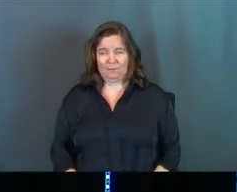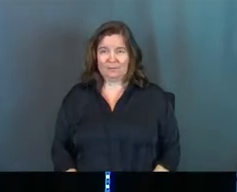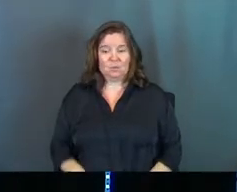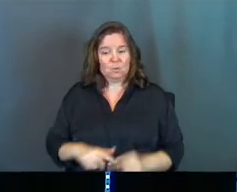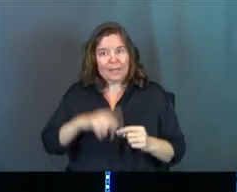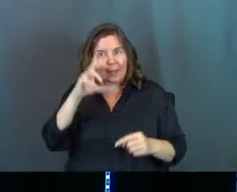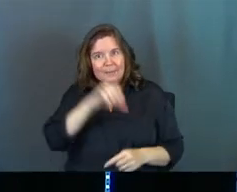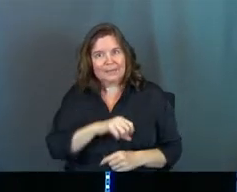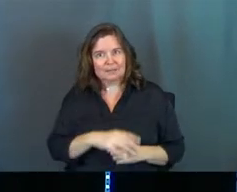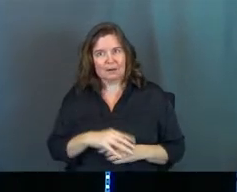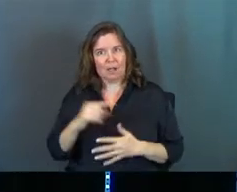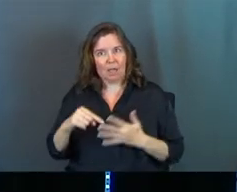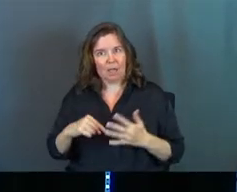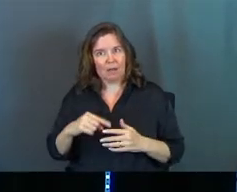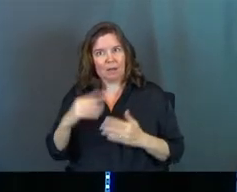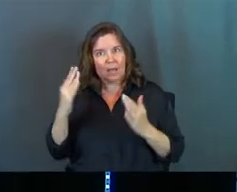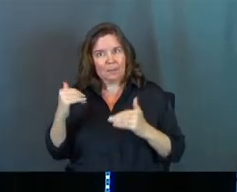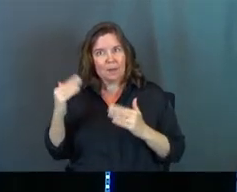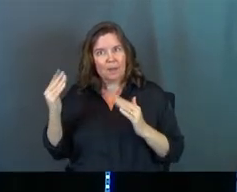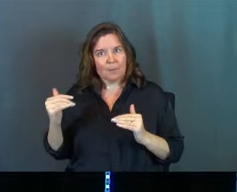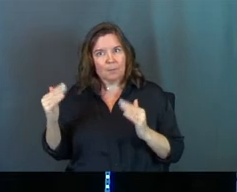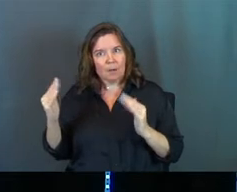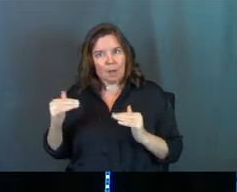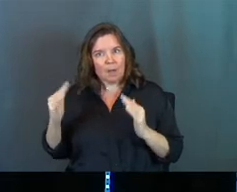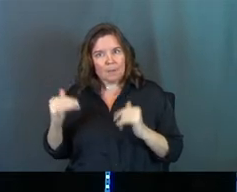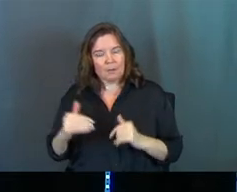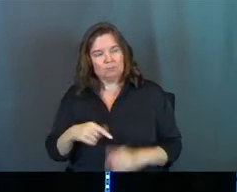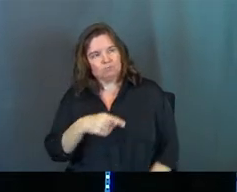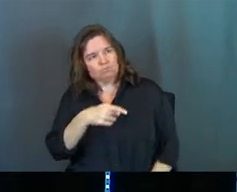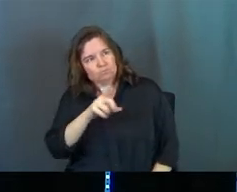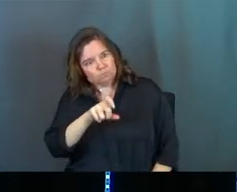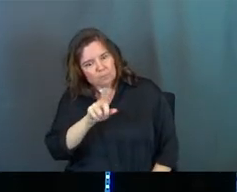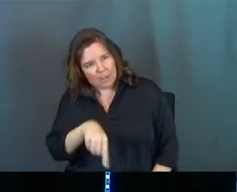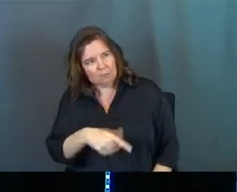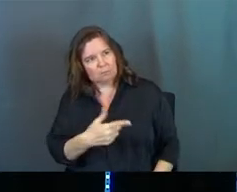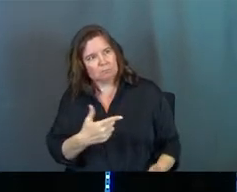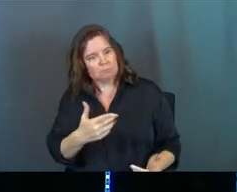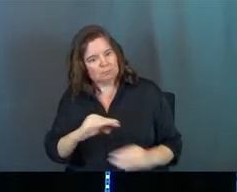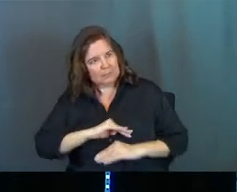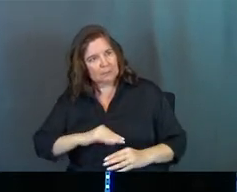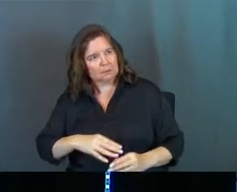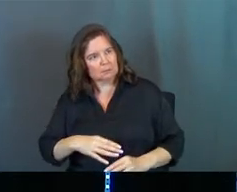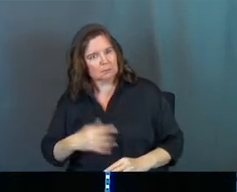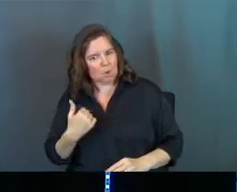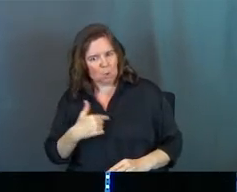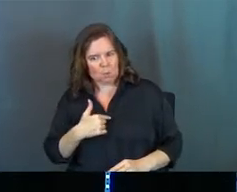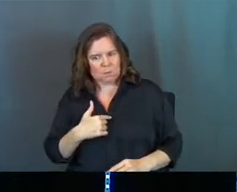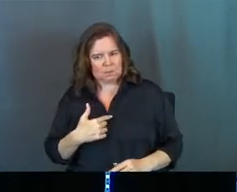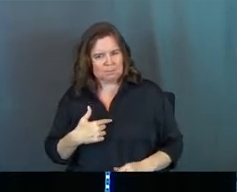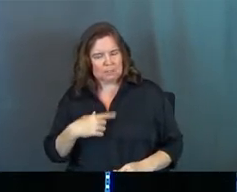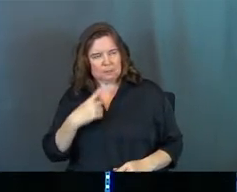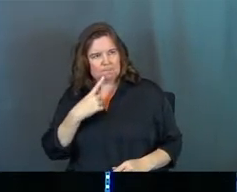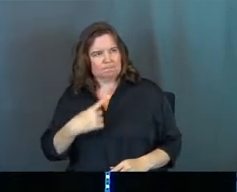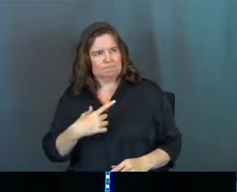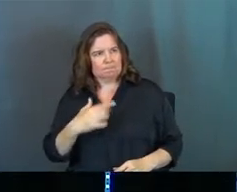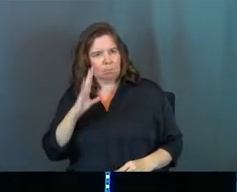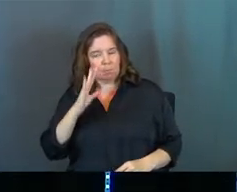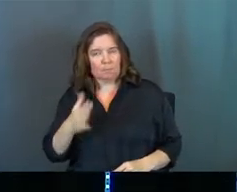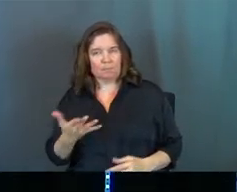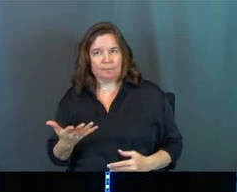You can't miss it. Have you been there? It's like, you better meet these expectations as family or we're just going to be so broken.